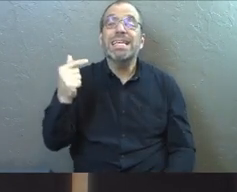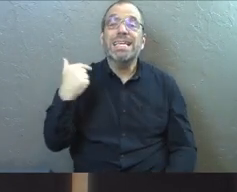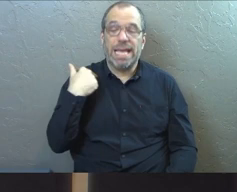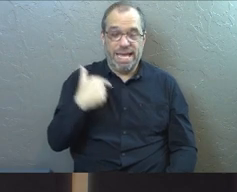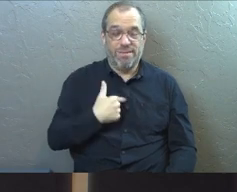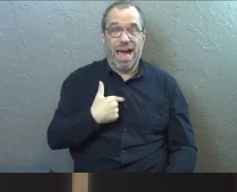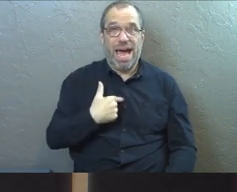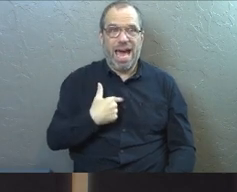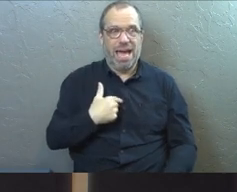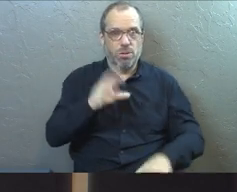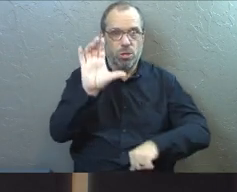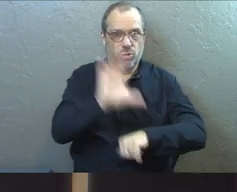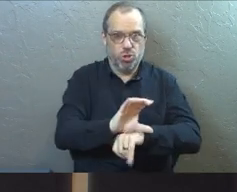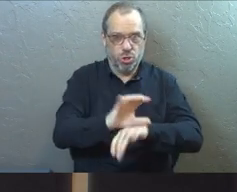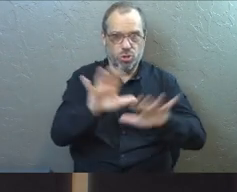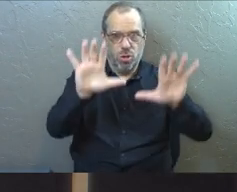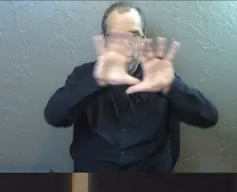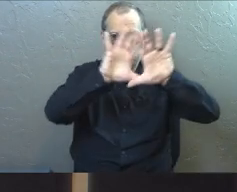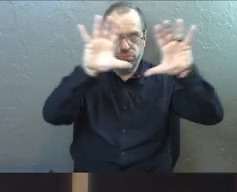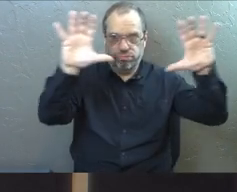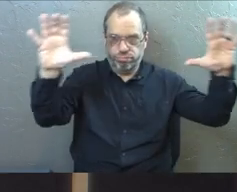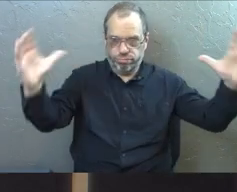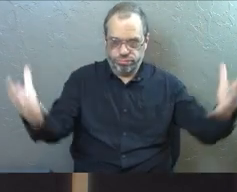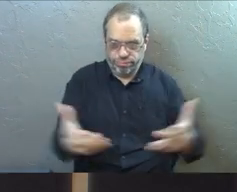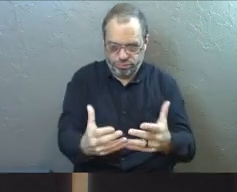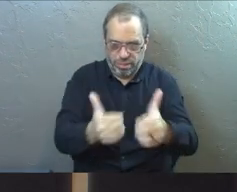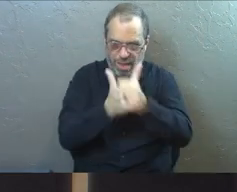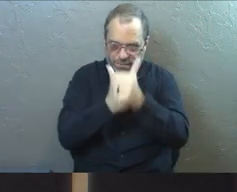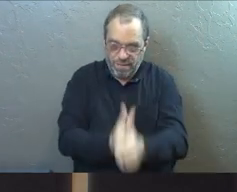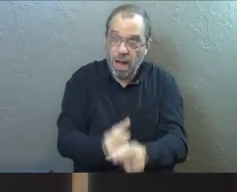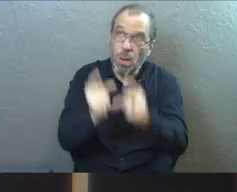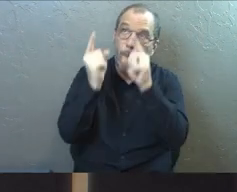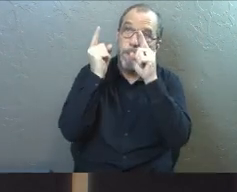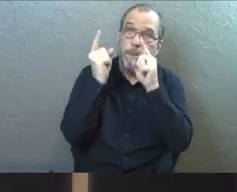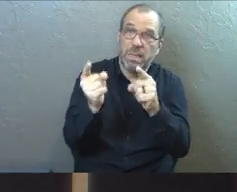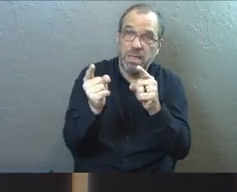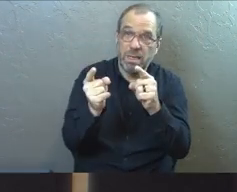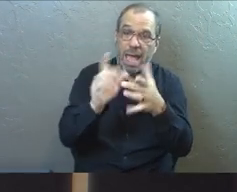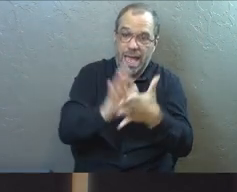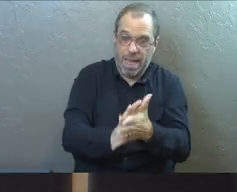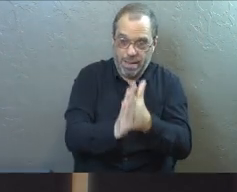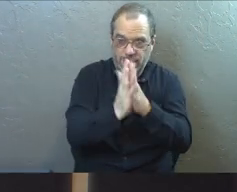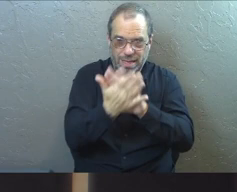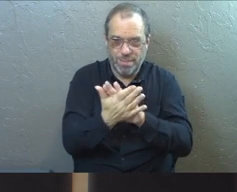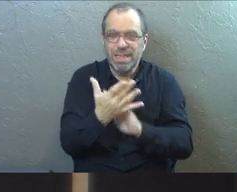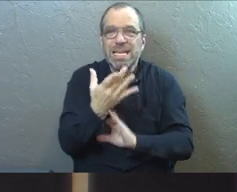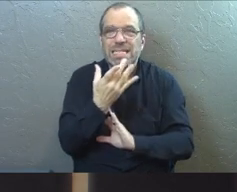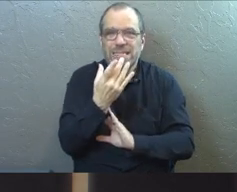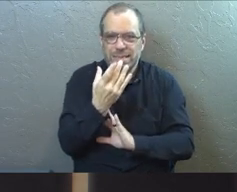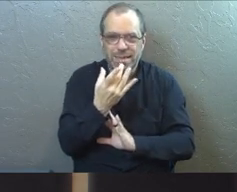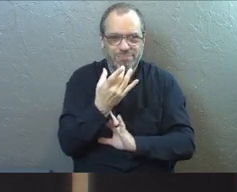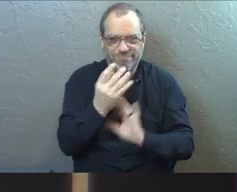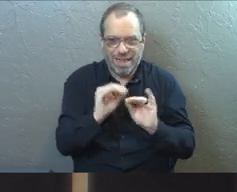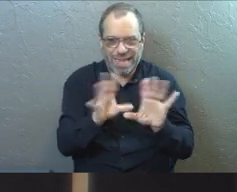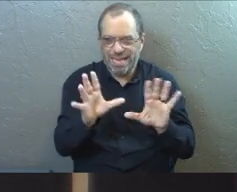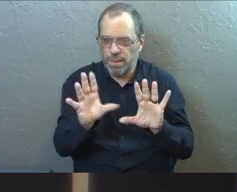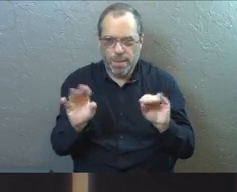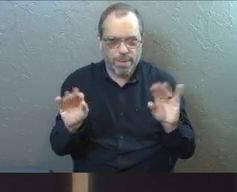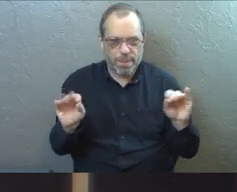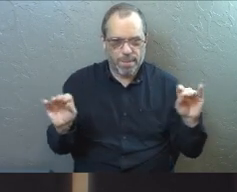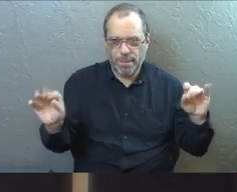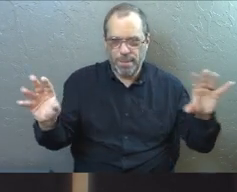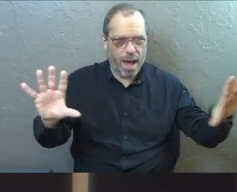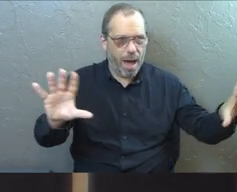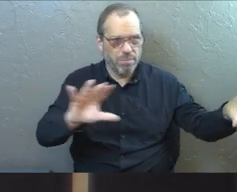if I can get the church to gather and follow me. And they all become these little lights out in their world and in their